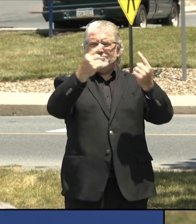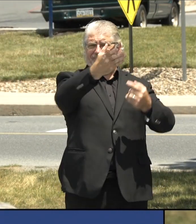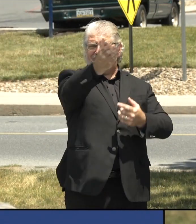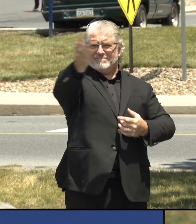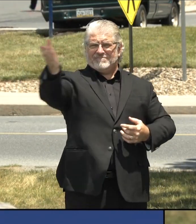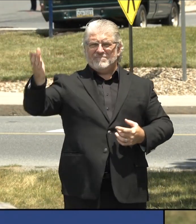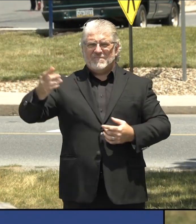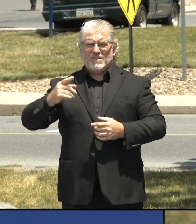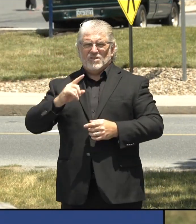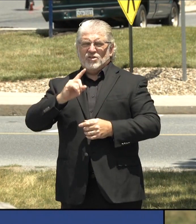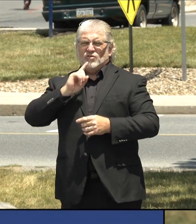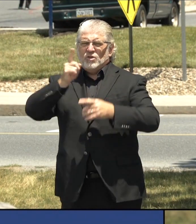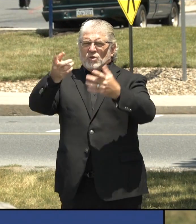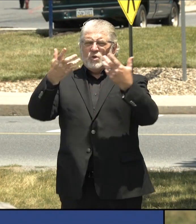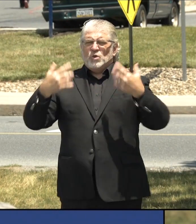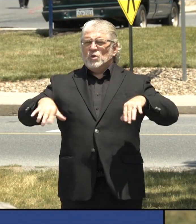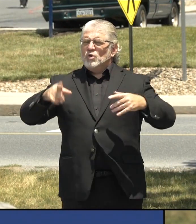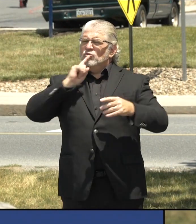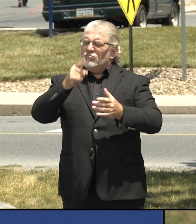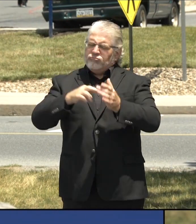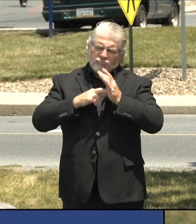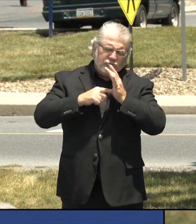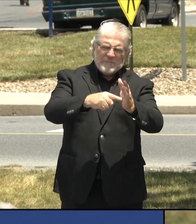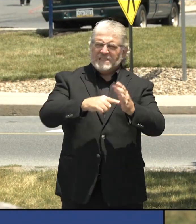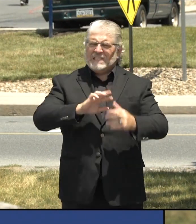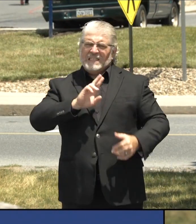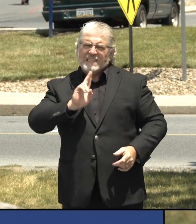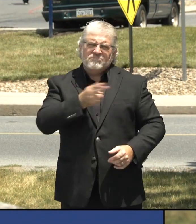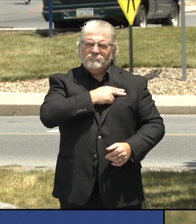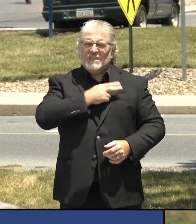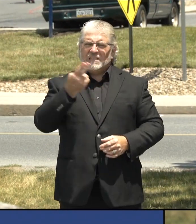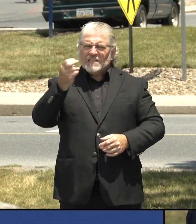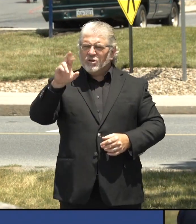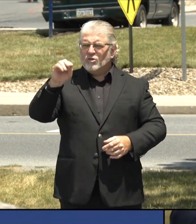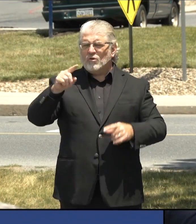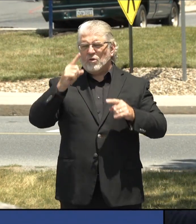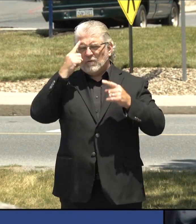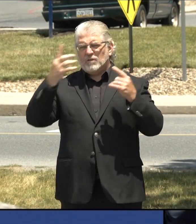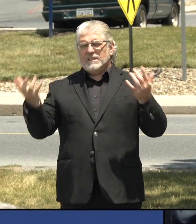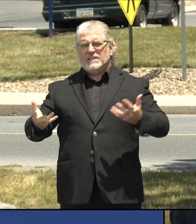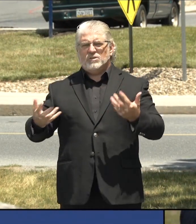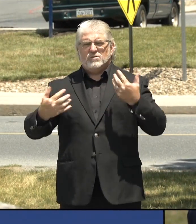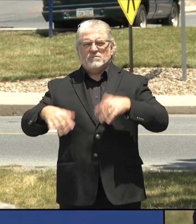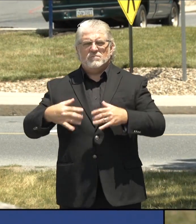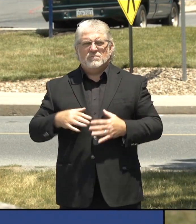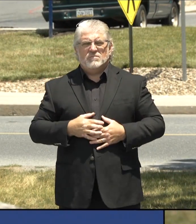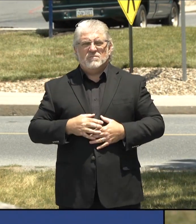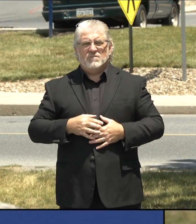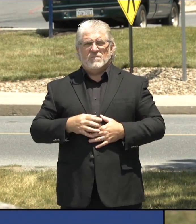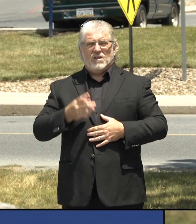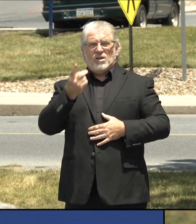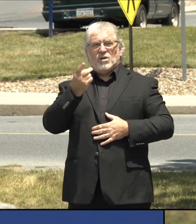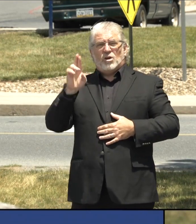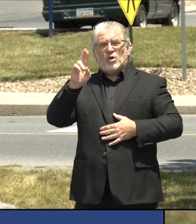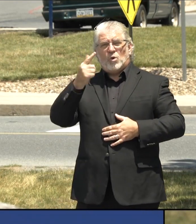heroes and frontline workers that helped us. Dr. Goldman is going to briefly, in a brief moment,